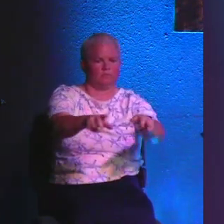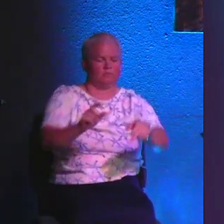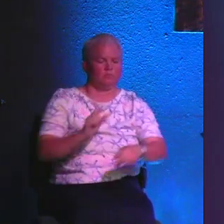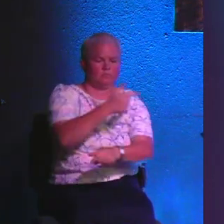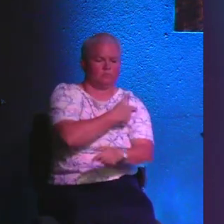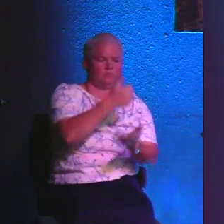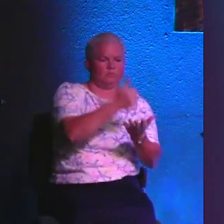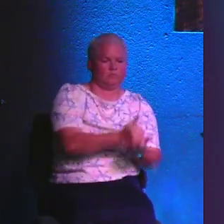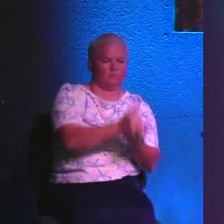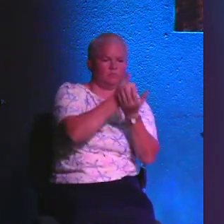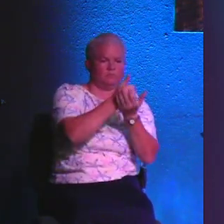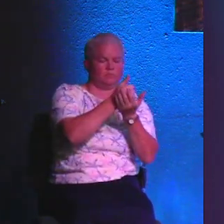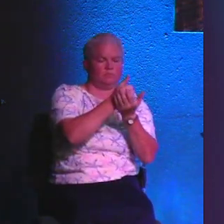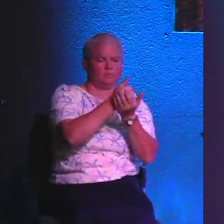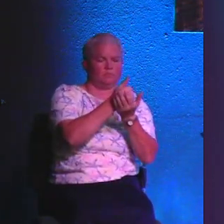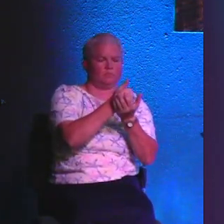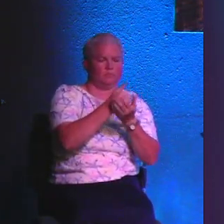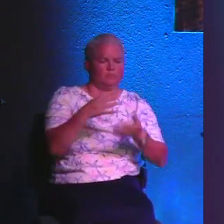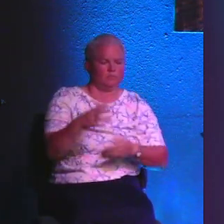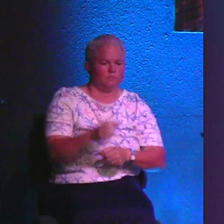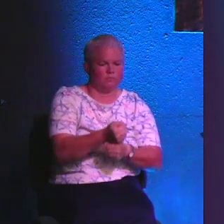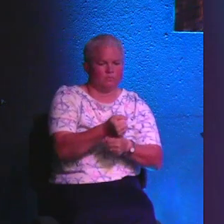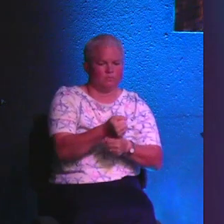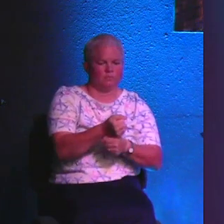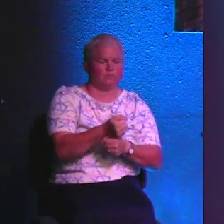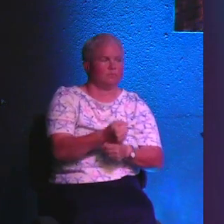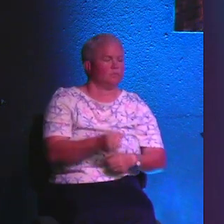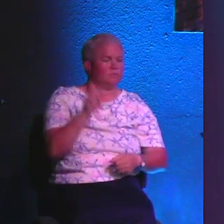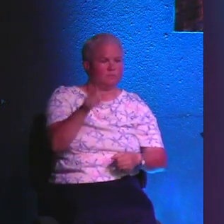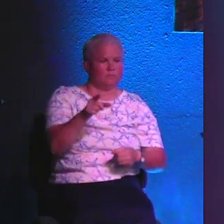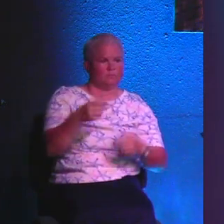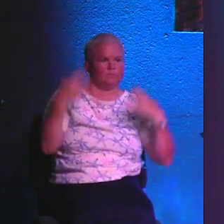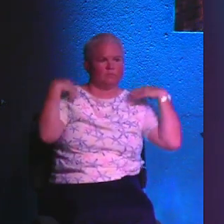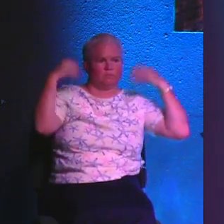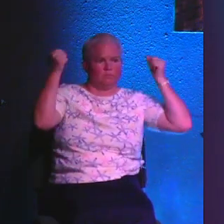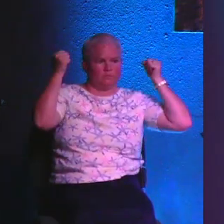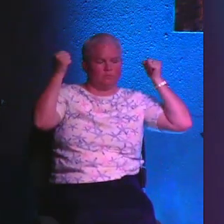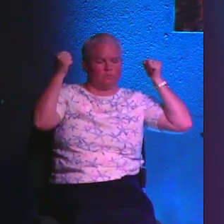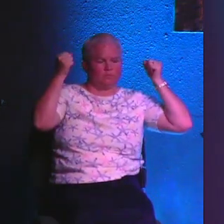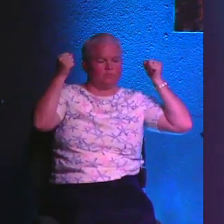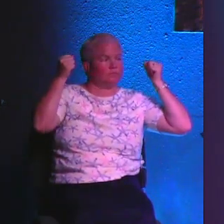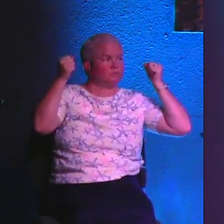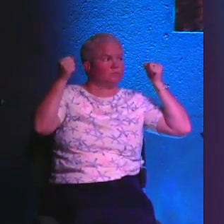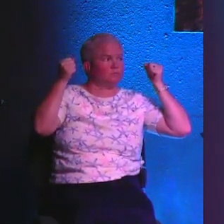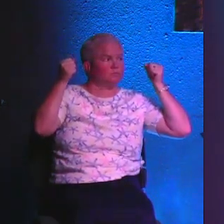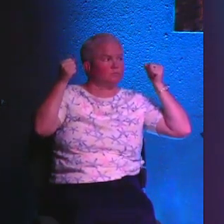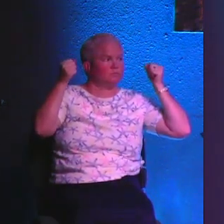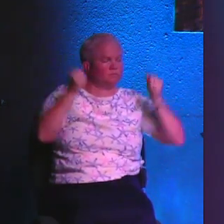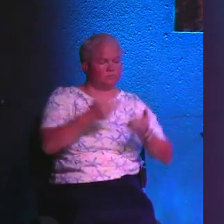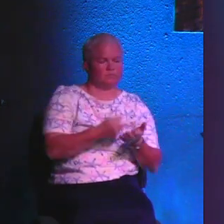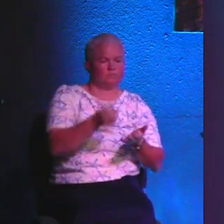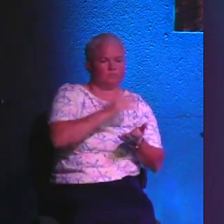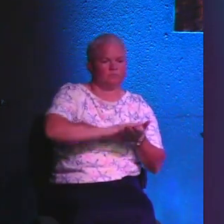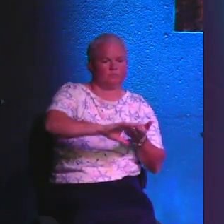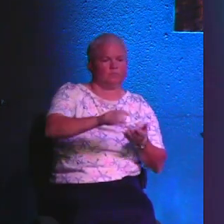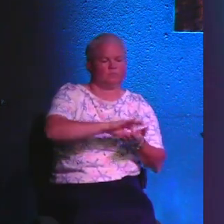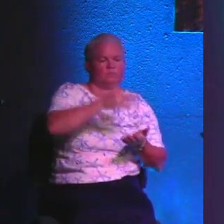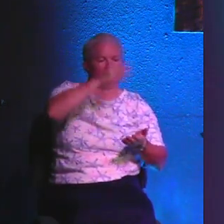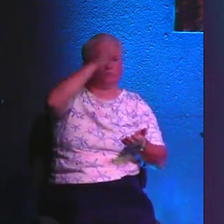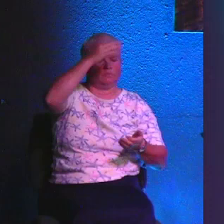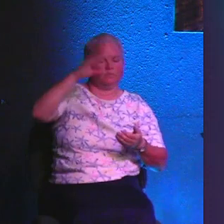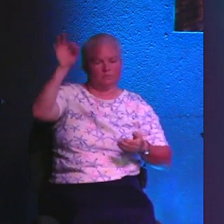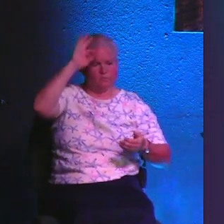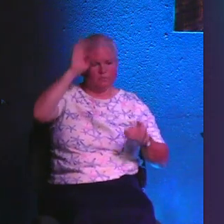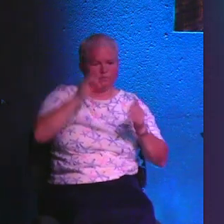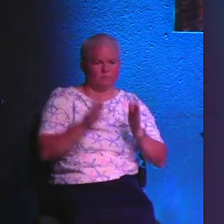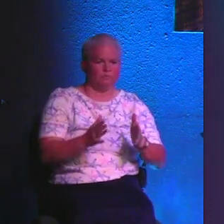one of us and help us to put our trust in you, to have confidence in you and to rely upon you. Holy Spirit, allow me to